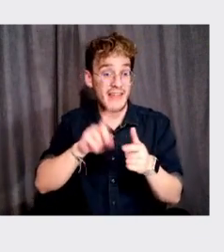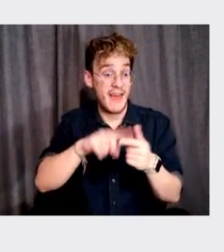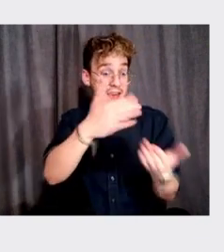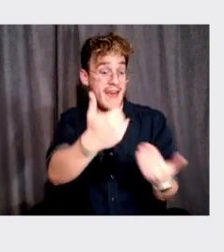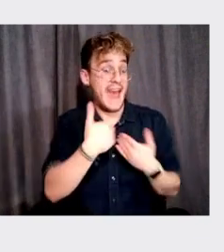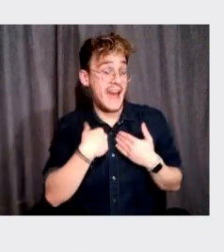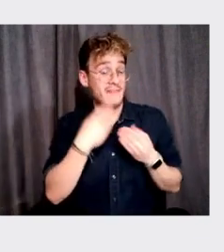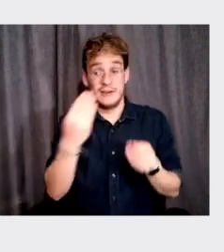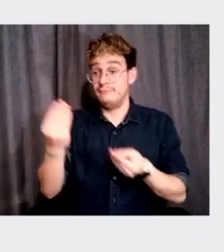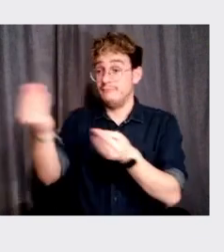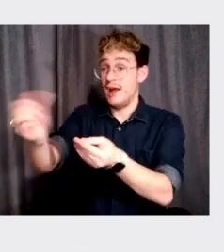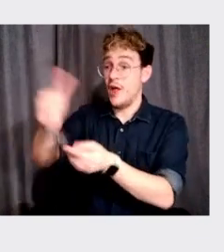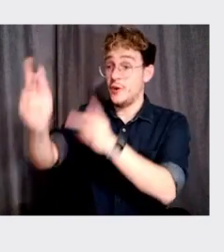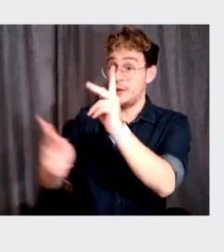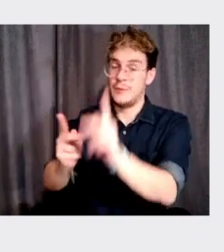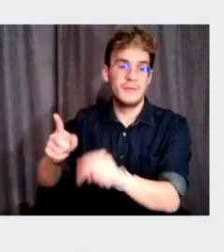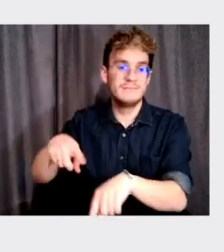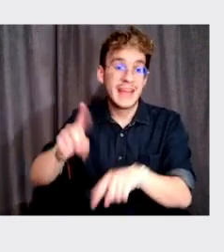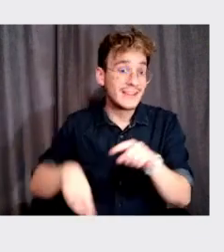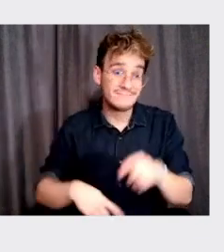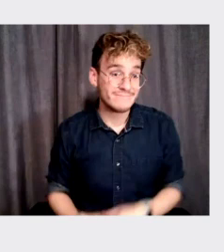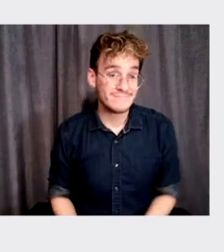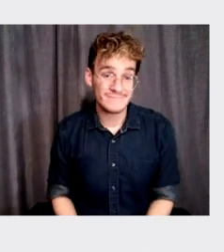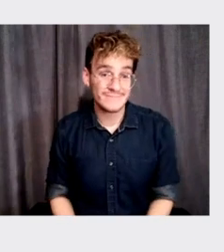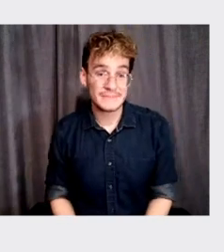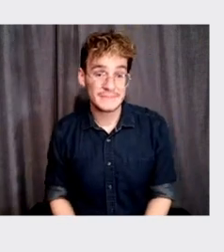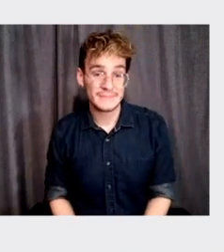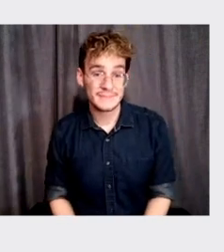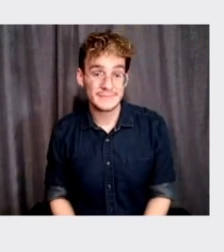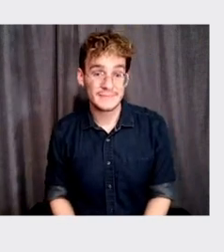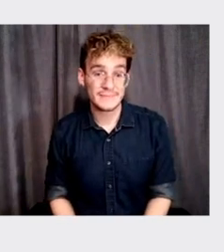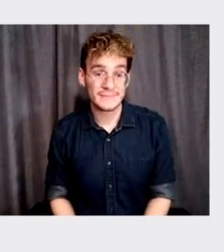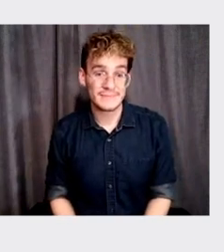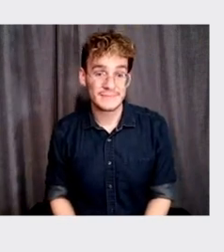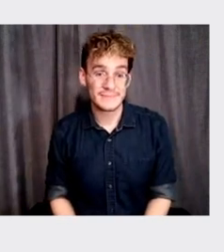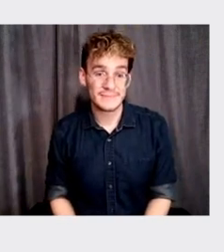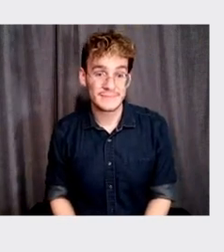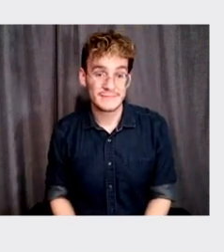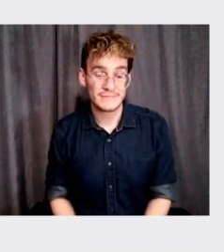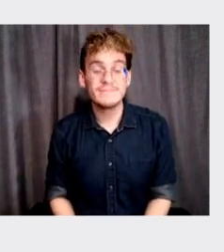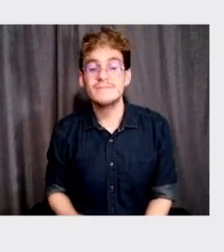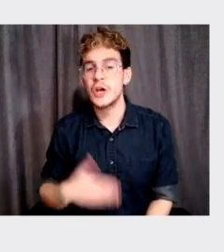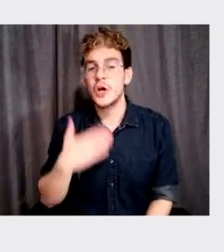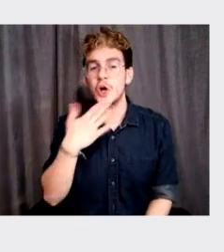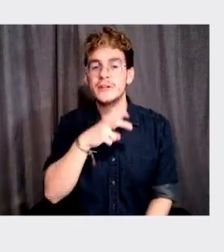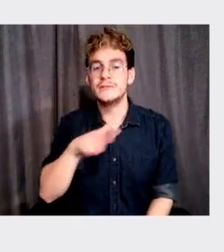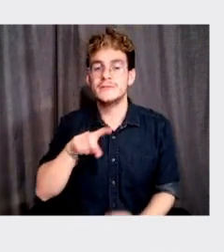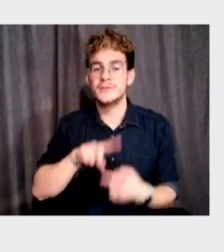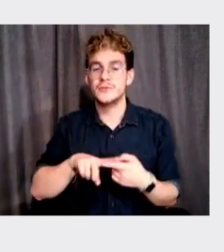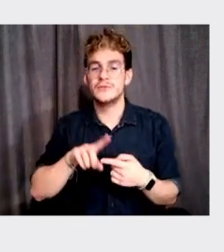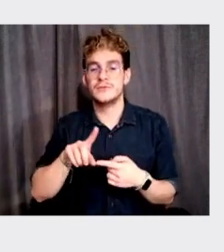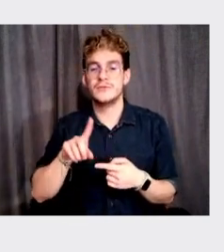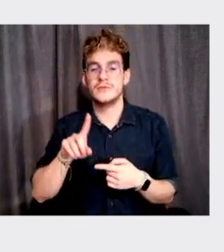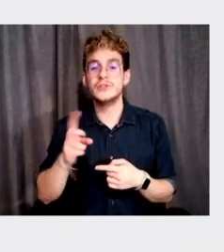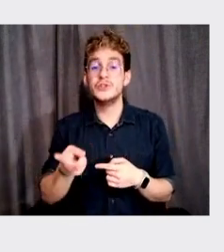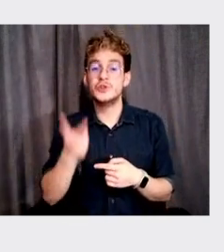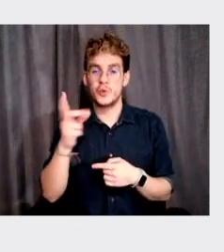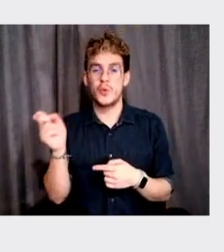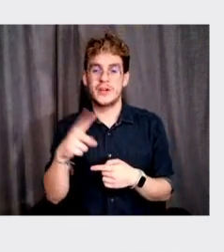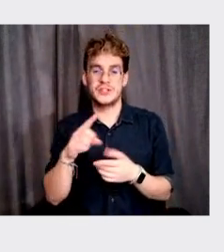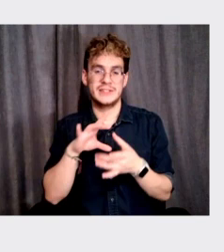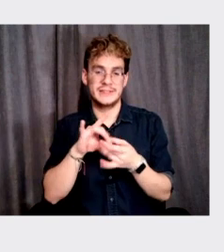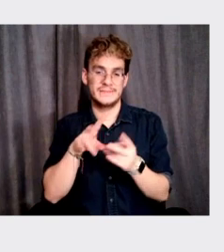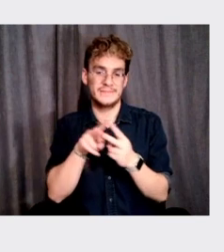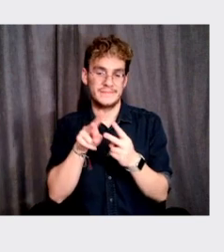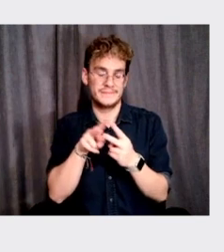ever. Yeah. Well, this actually is a good segue. I want to try to stitch together two questions coming